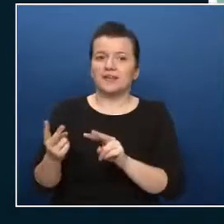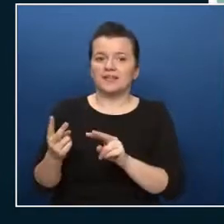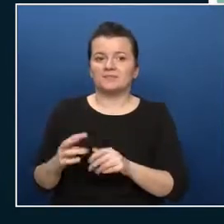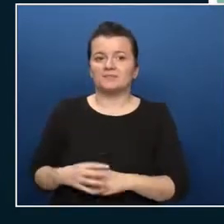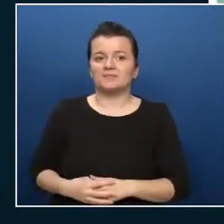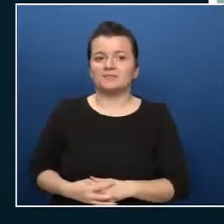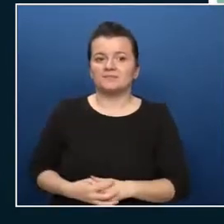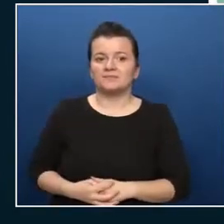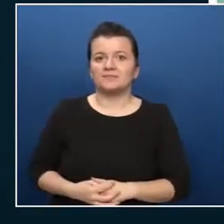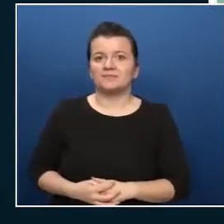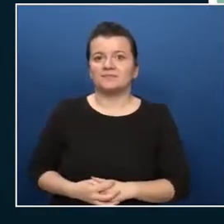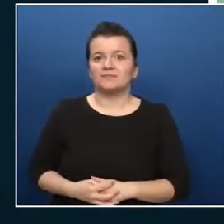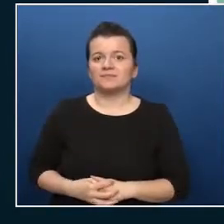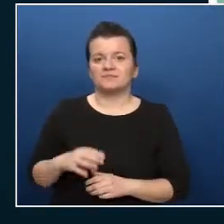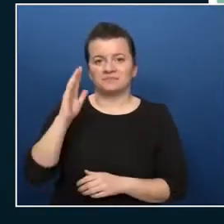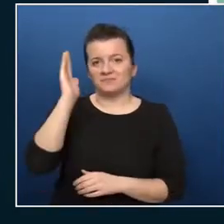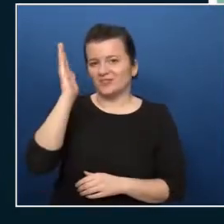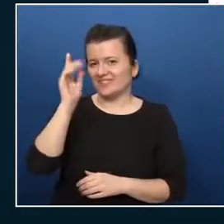my presentation